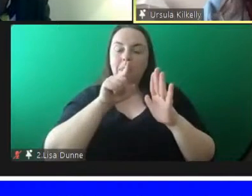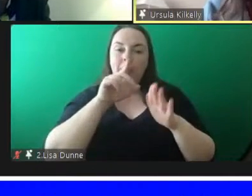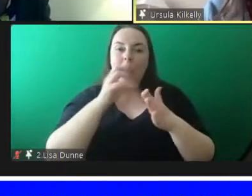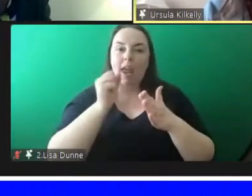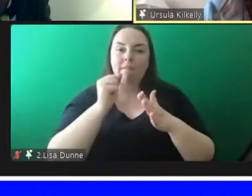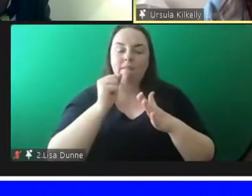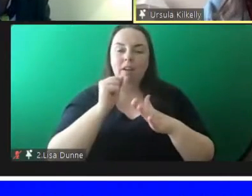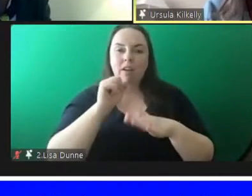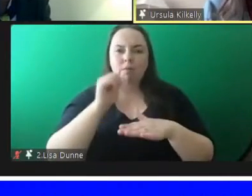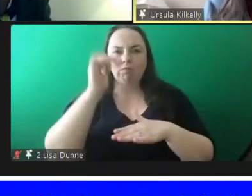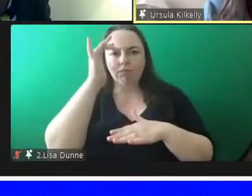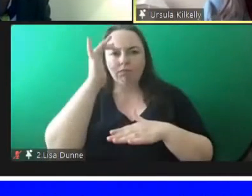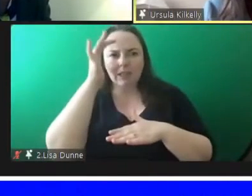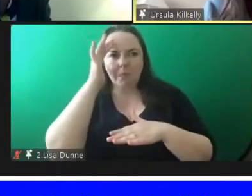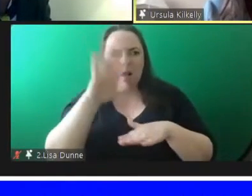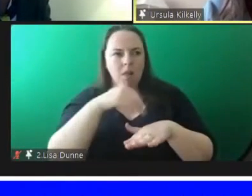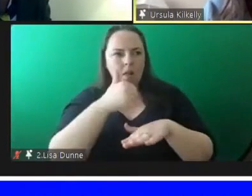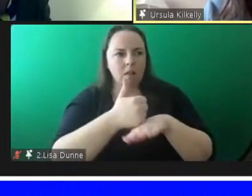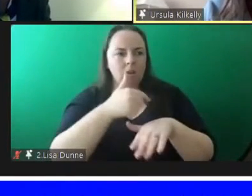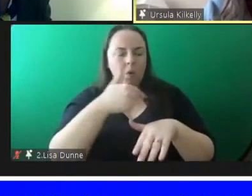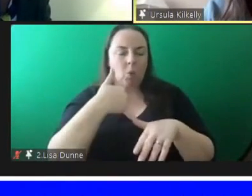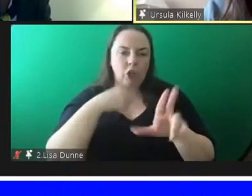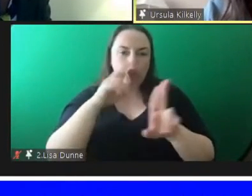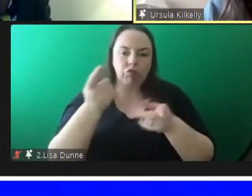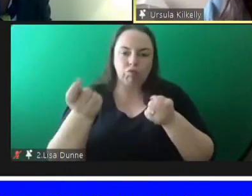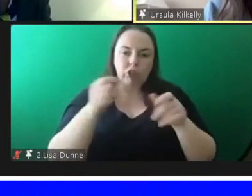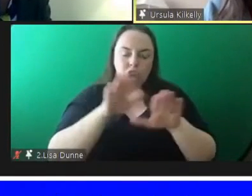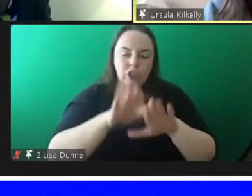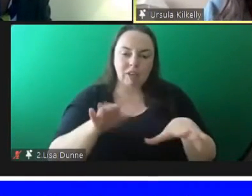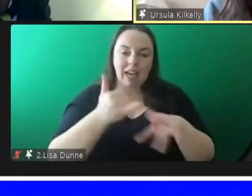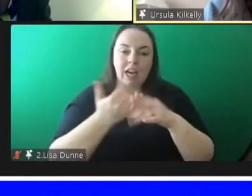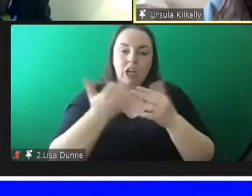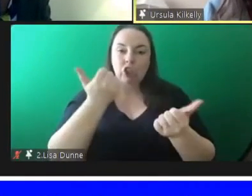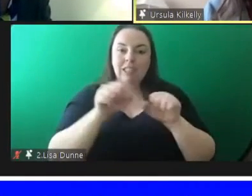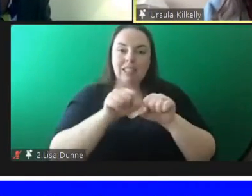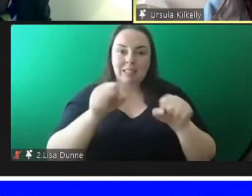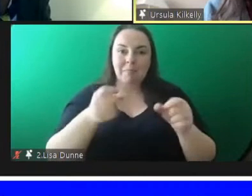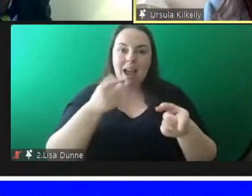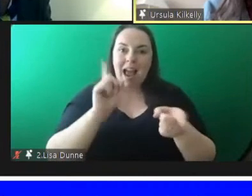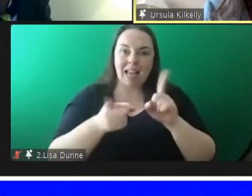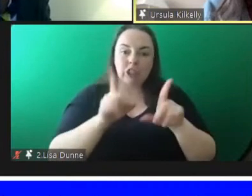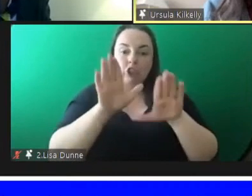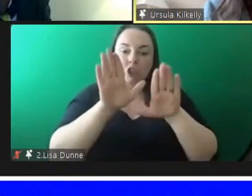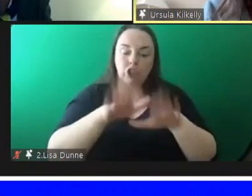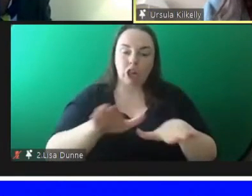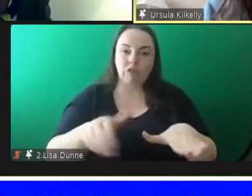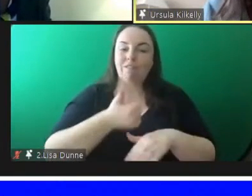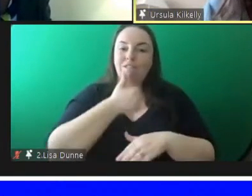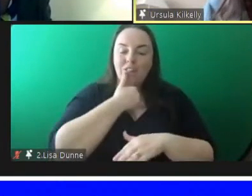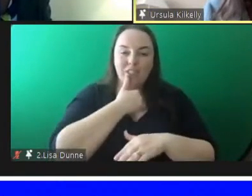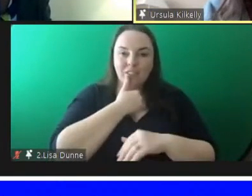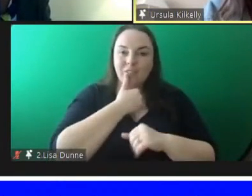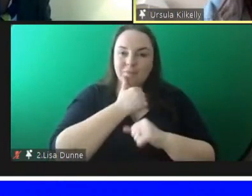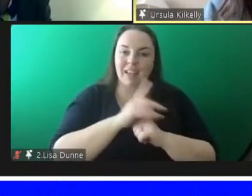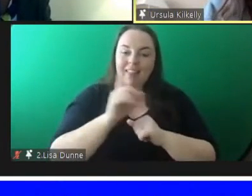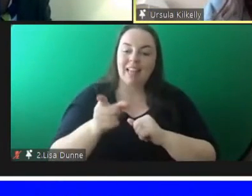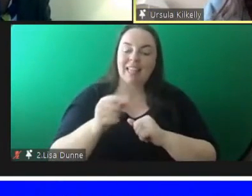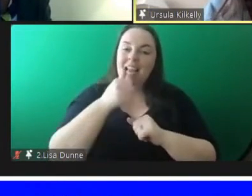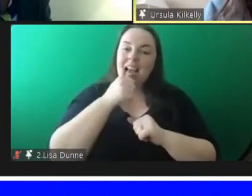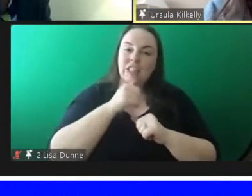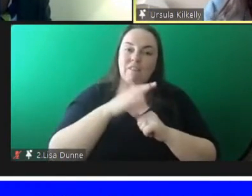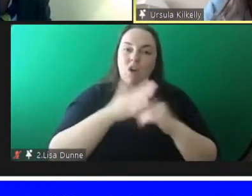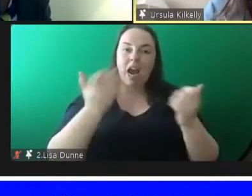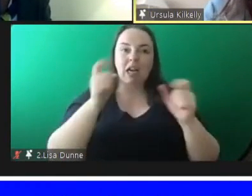a as a principle that we treat children in the justice system as children first and i think that's the answer to the complicated